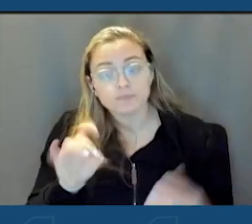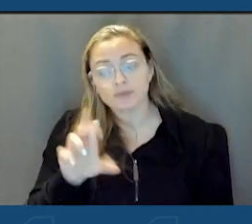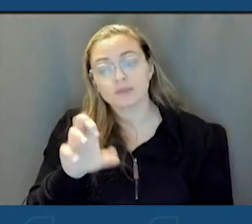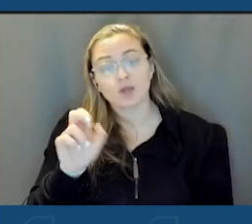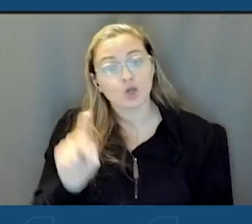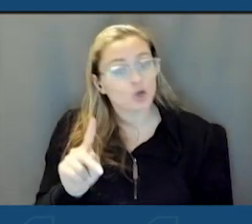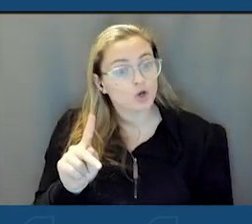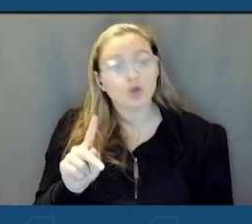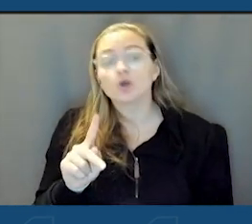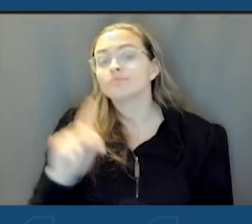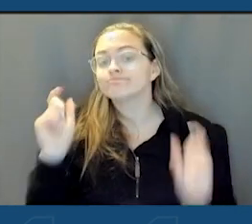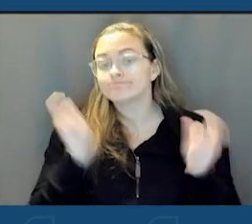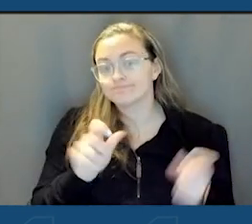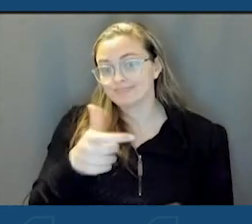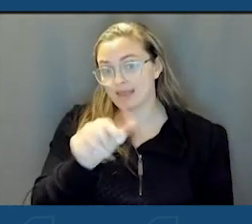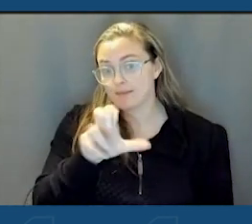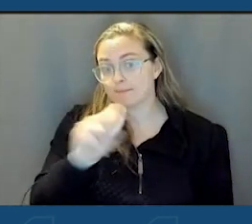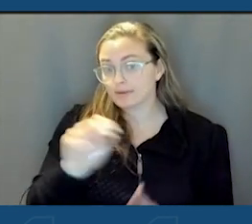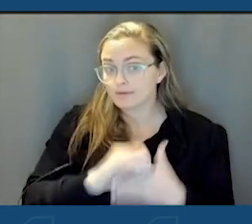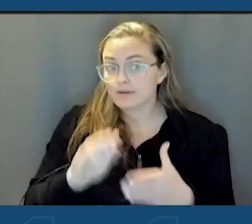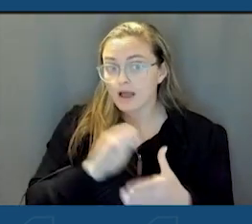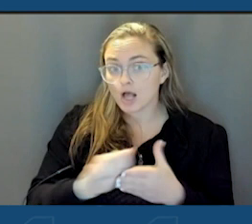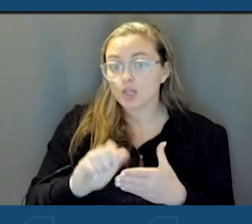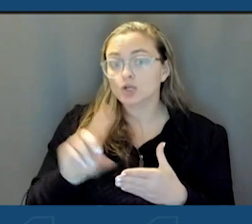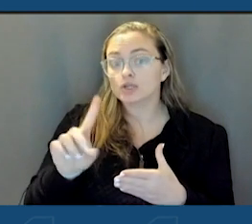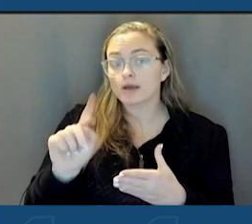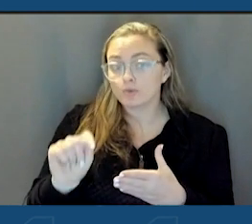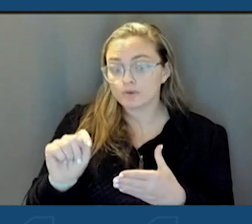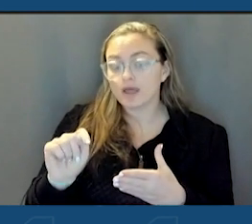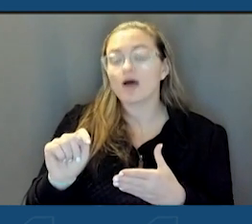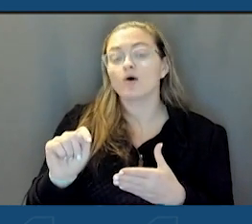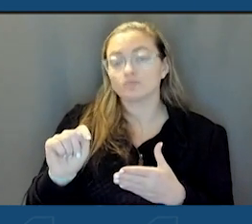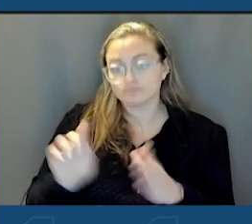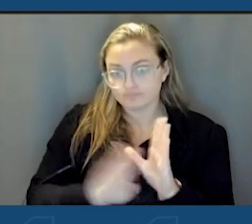has been awarded a $10 million downtown rebuttal nation grant.